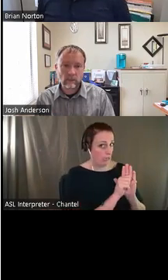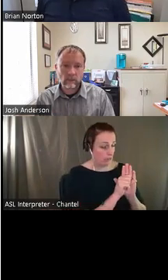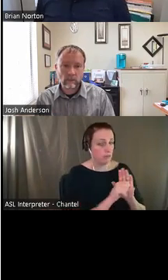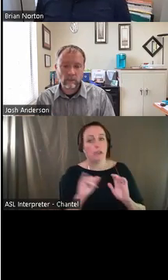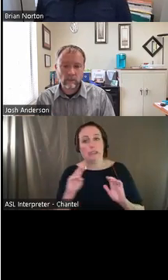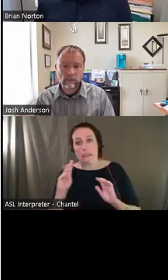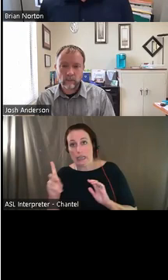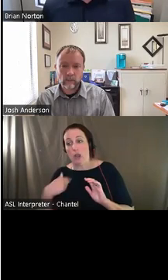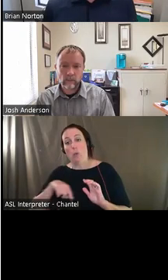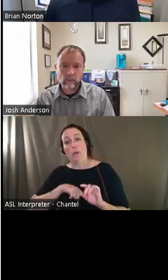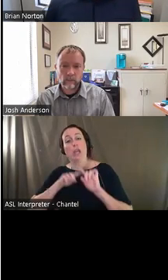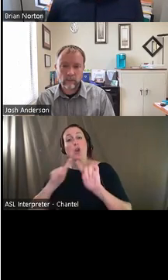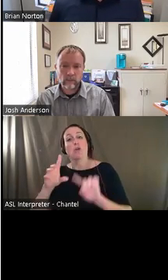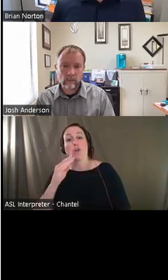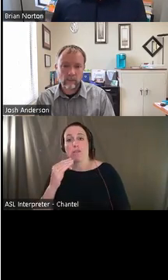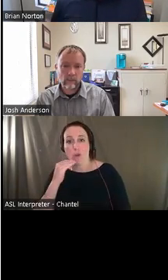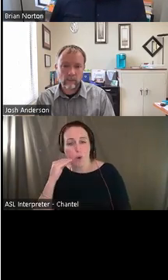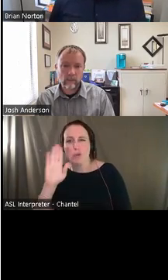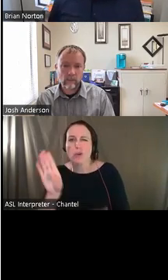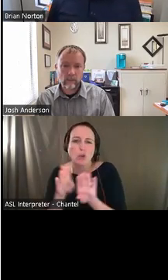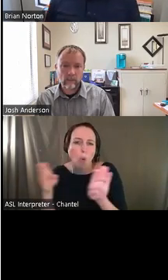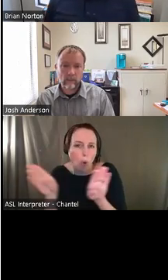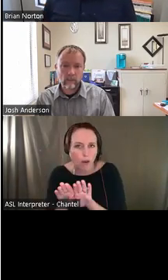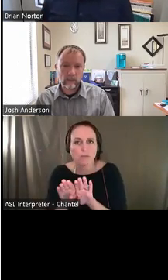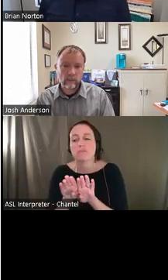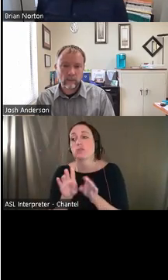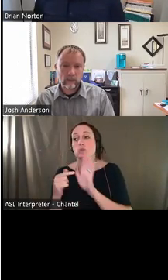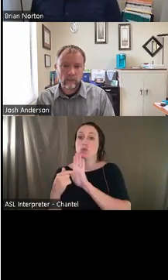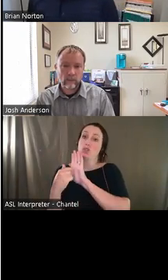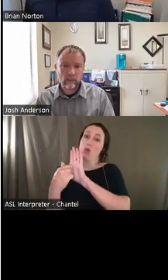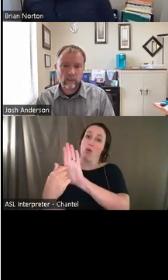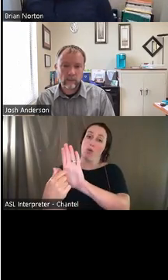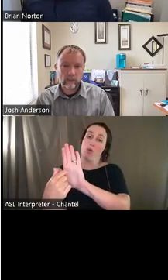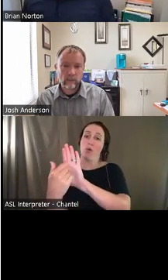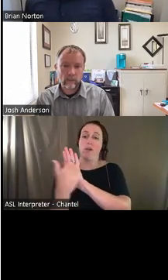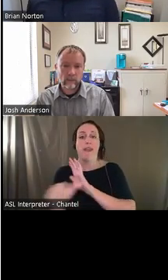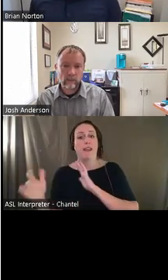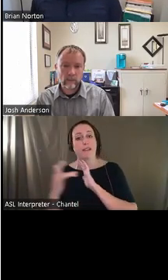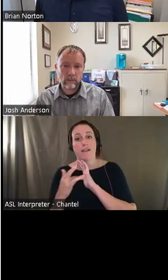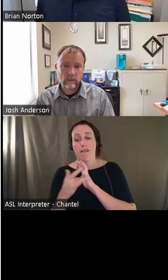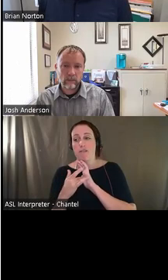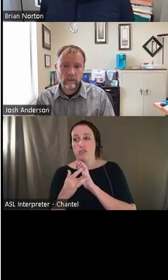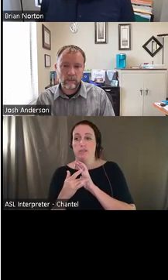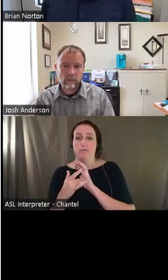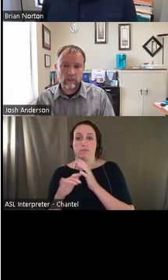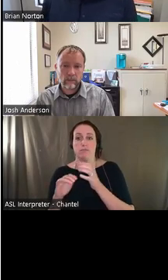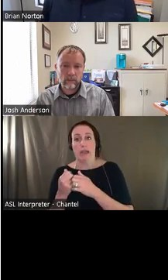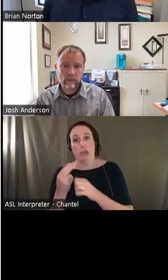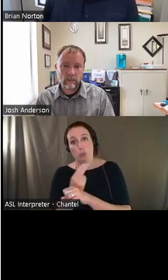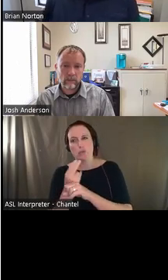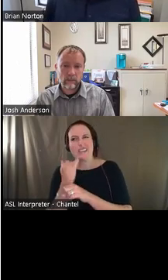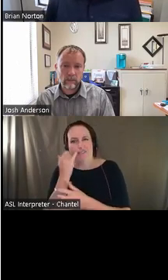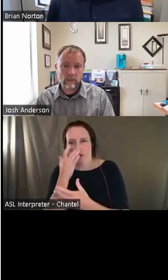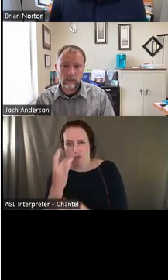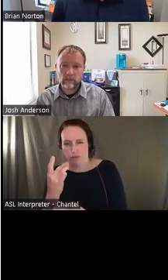go to your door anywhere in the state of Indiana to be able to show you the bells and whistles on any type of technology that you have an interest in, as long as it's a part